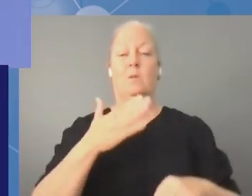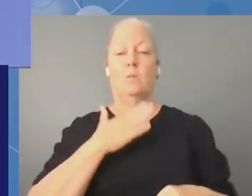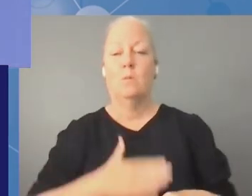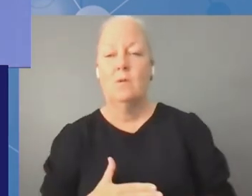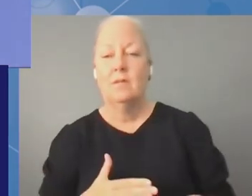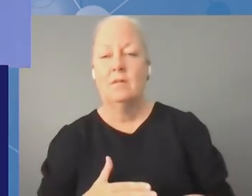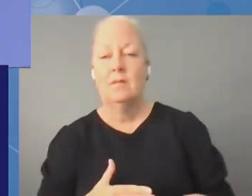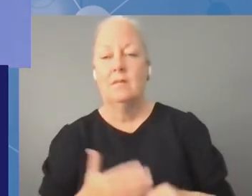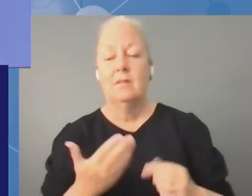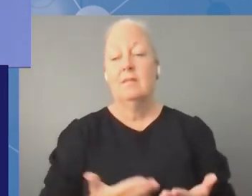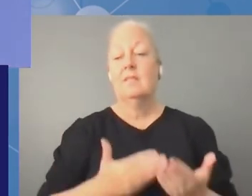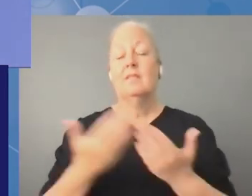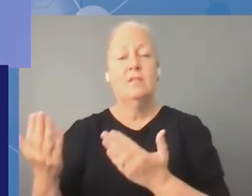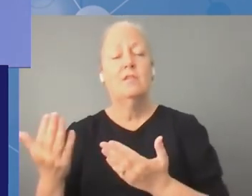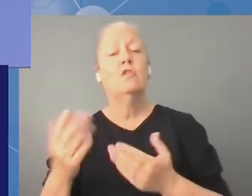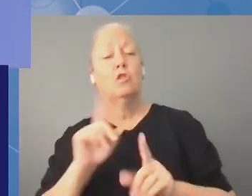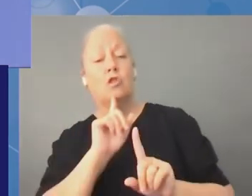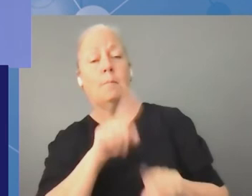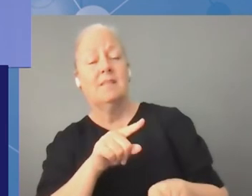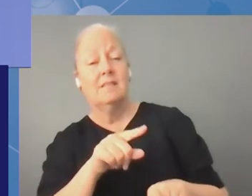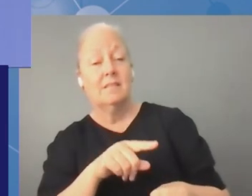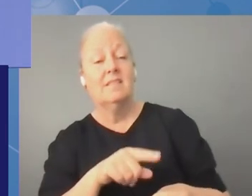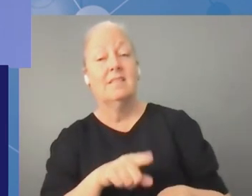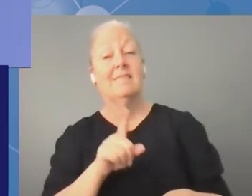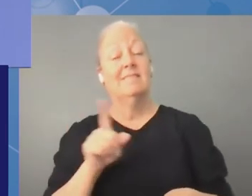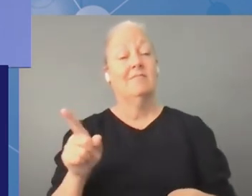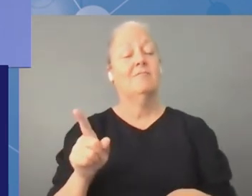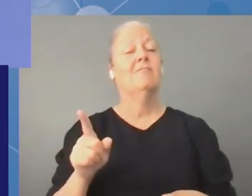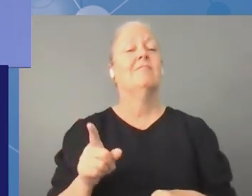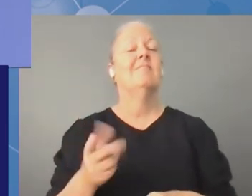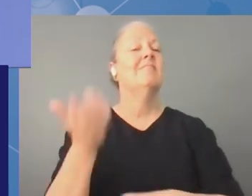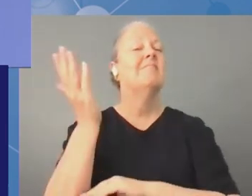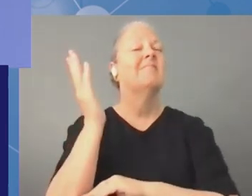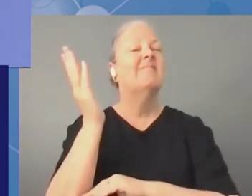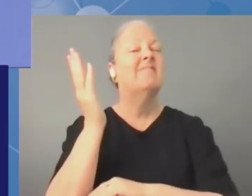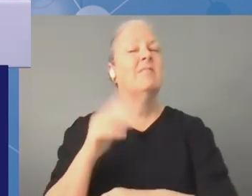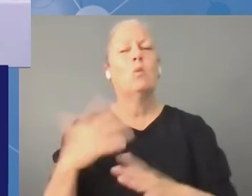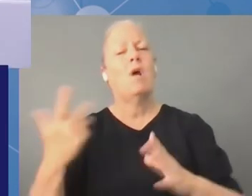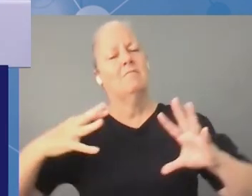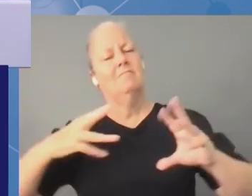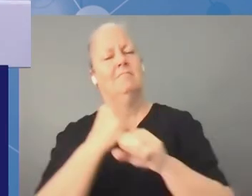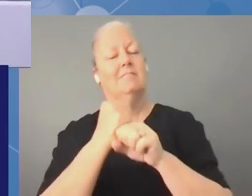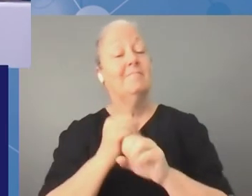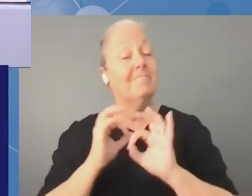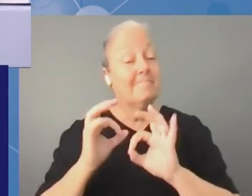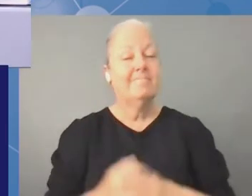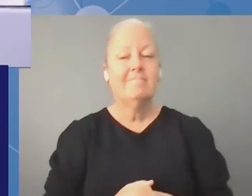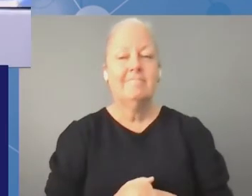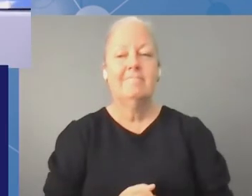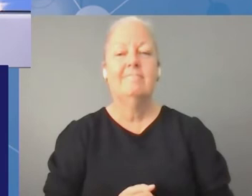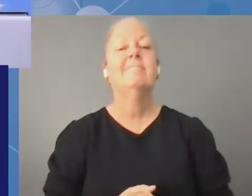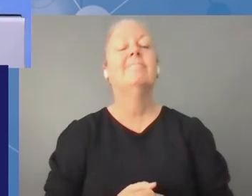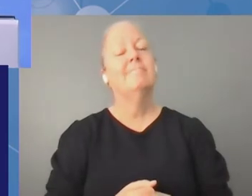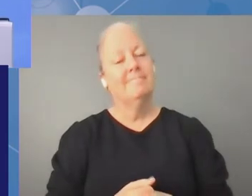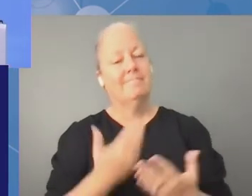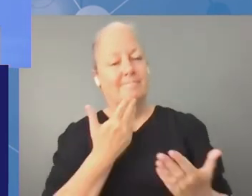comments uh from the podium about what they have just heard um just quickly yes and thank you um shangitai um